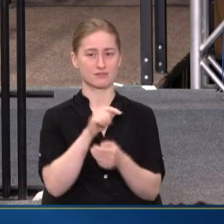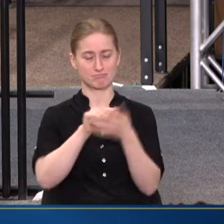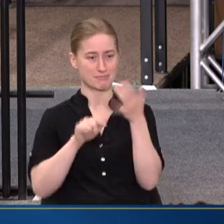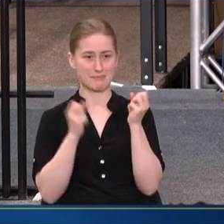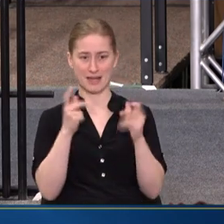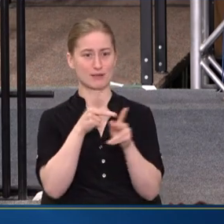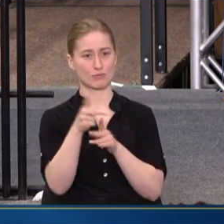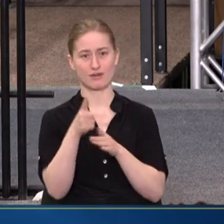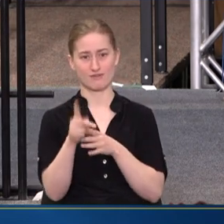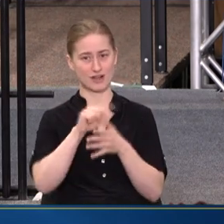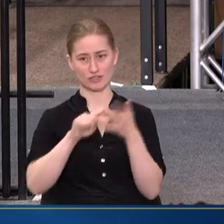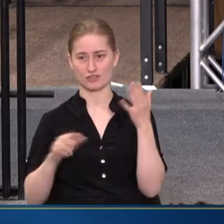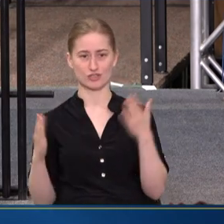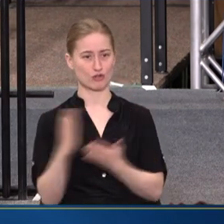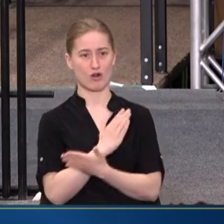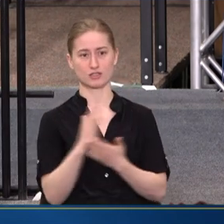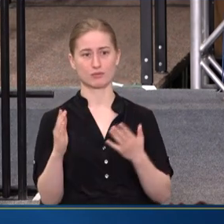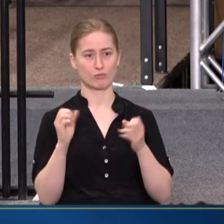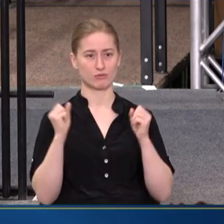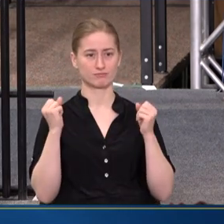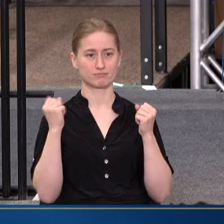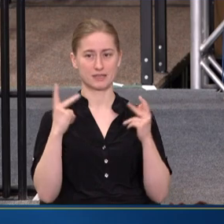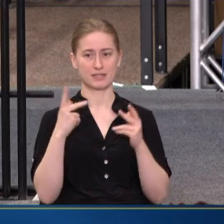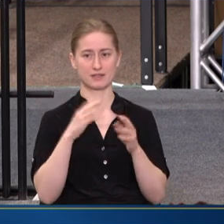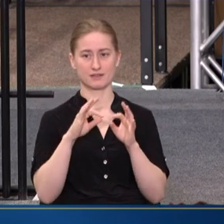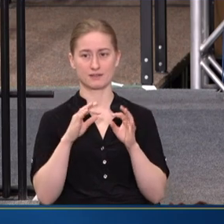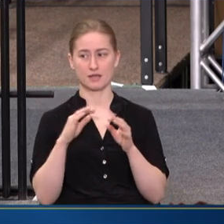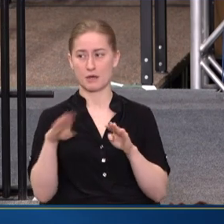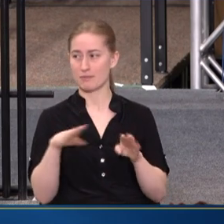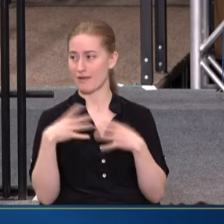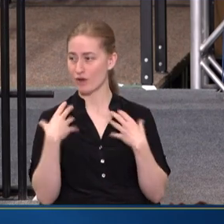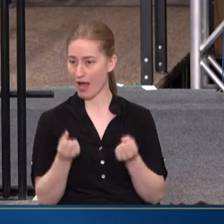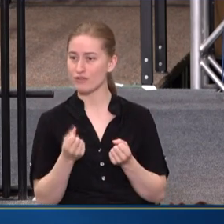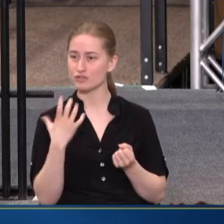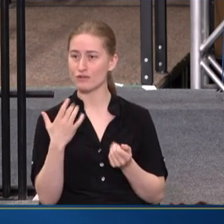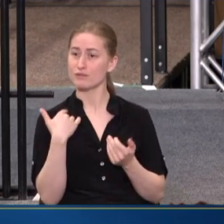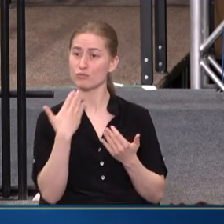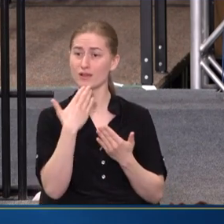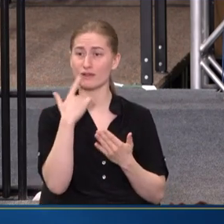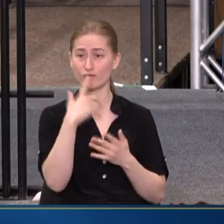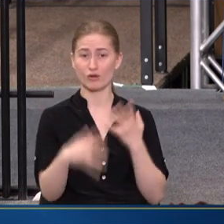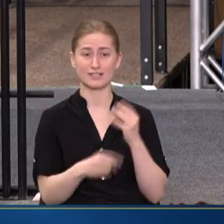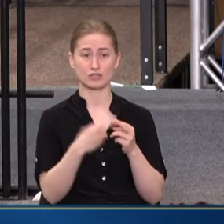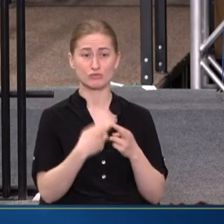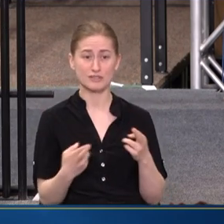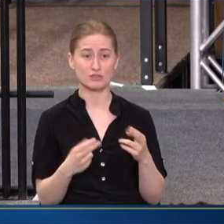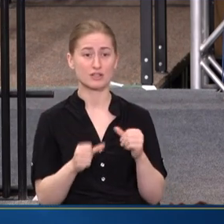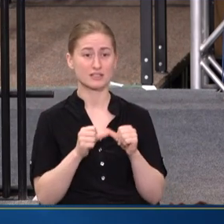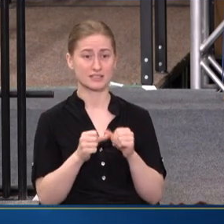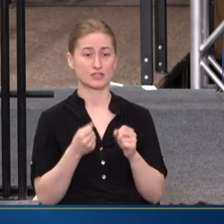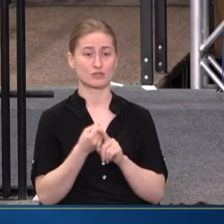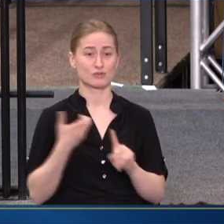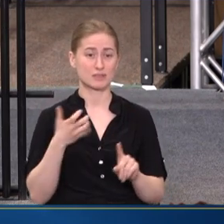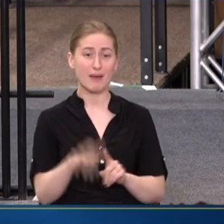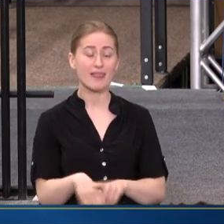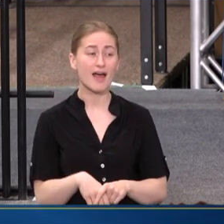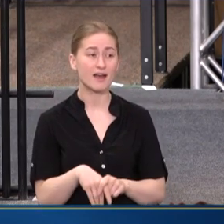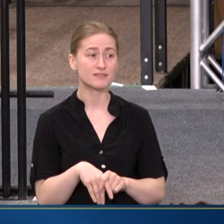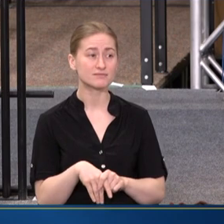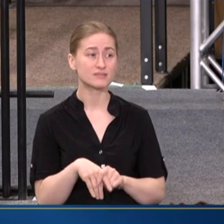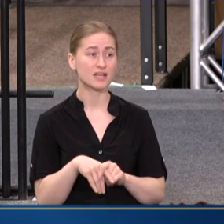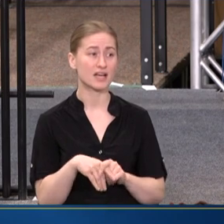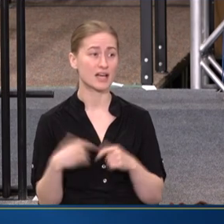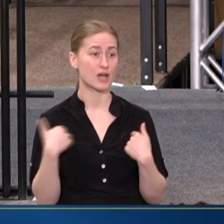ACROSS THE BOARD, BEHAVIORAL HEALTH. AND SO THAT'S SOMETHING WE'RE GRATEFUL FOR, ADDITIONAL RESOURCES TO CONTINUE TO EXPAND THAT. AND